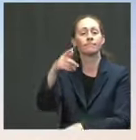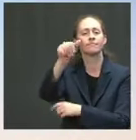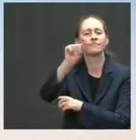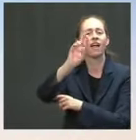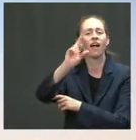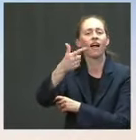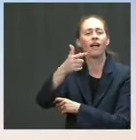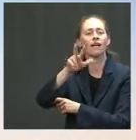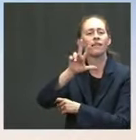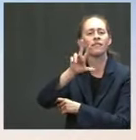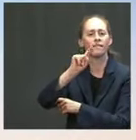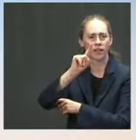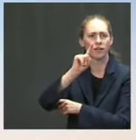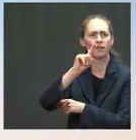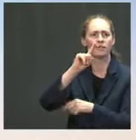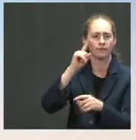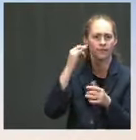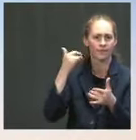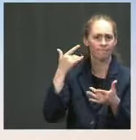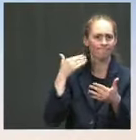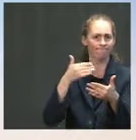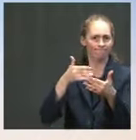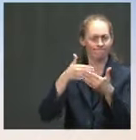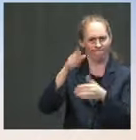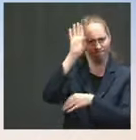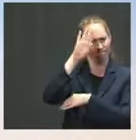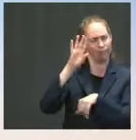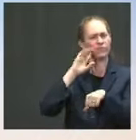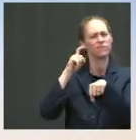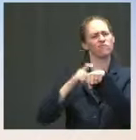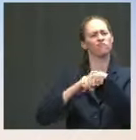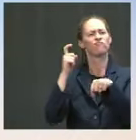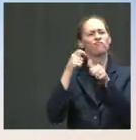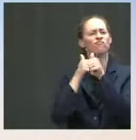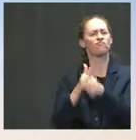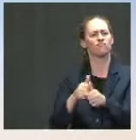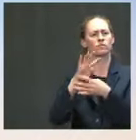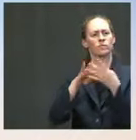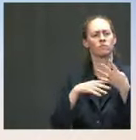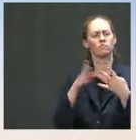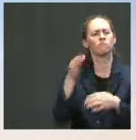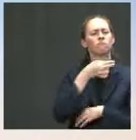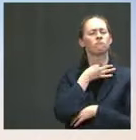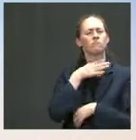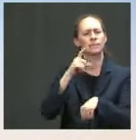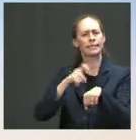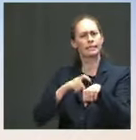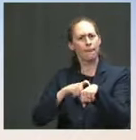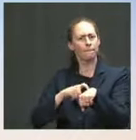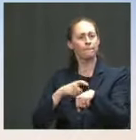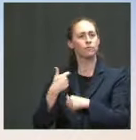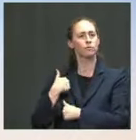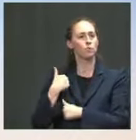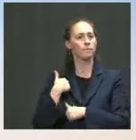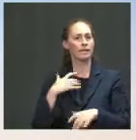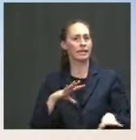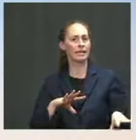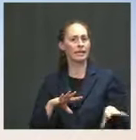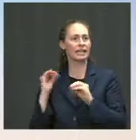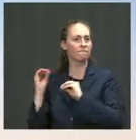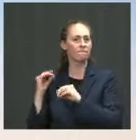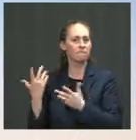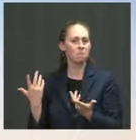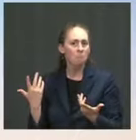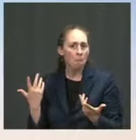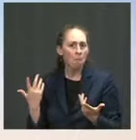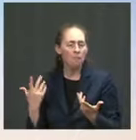from evacuation mission to withdrawing troops? Ms. Well, I noted a little bit earlier that the President was